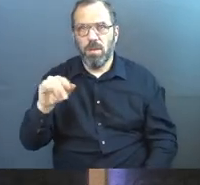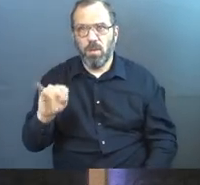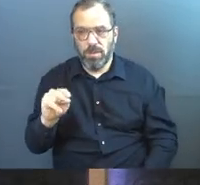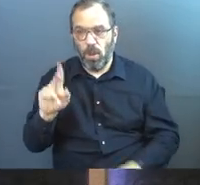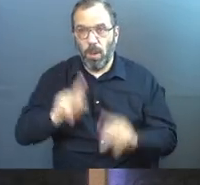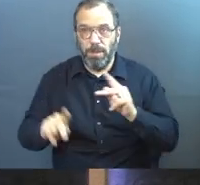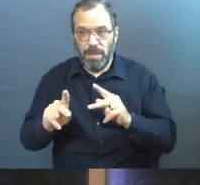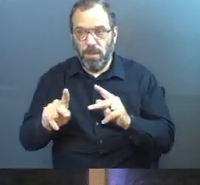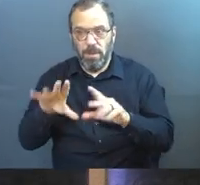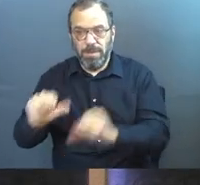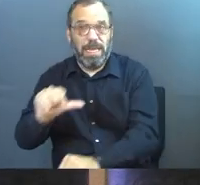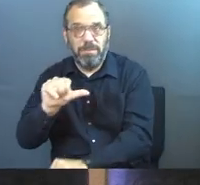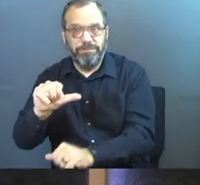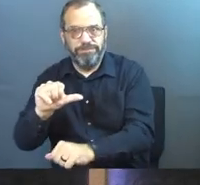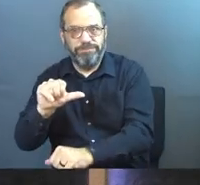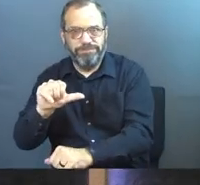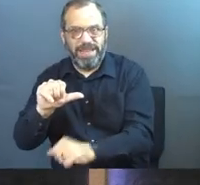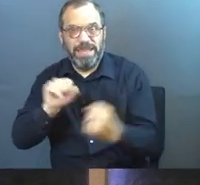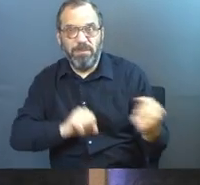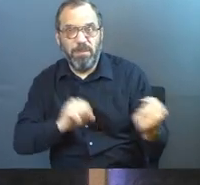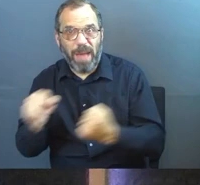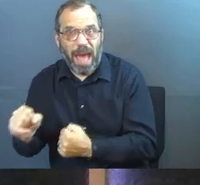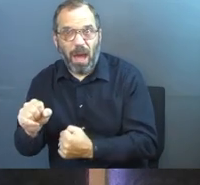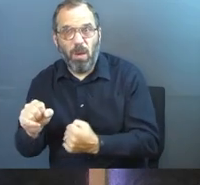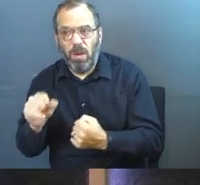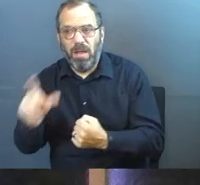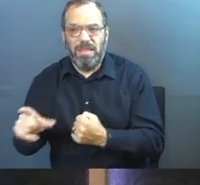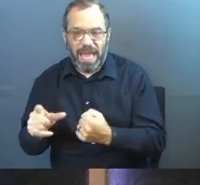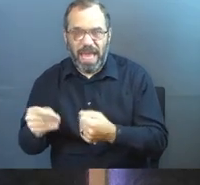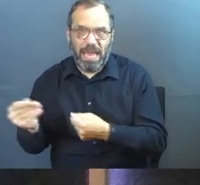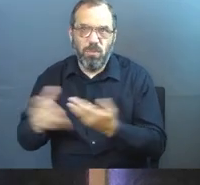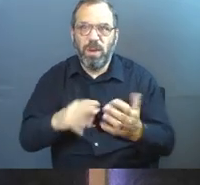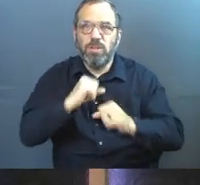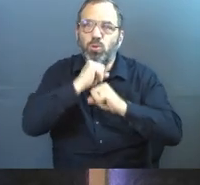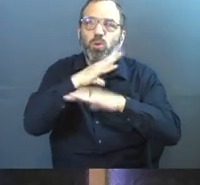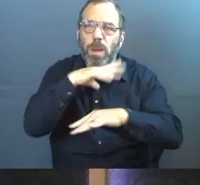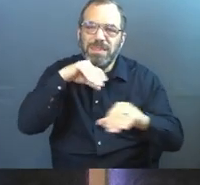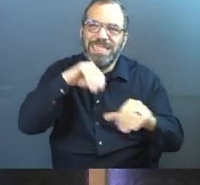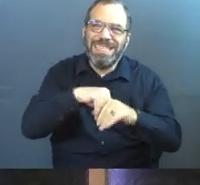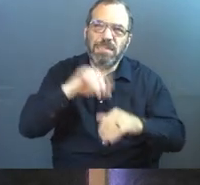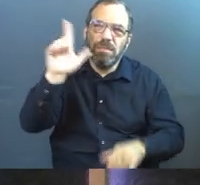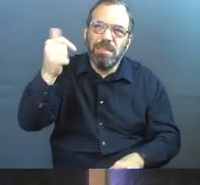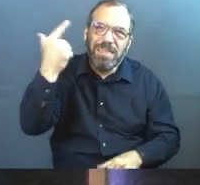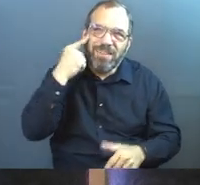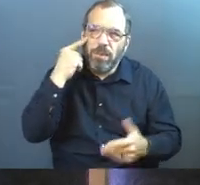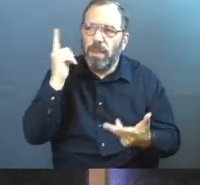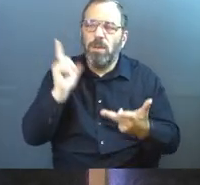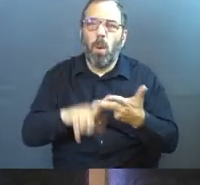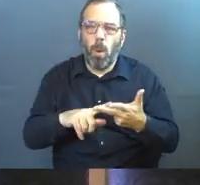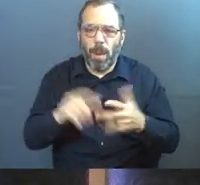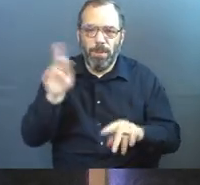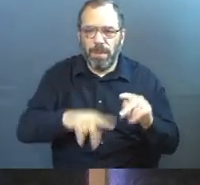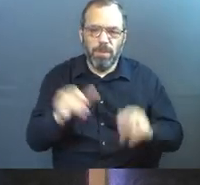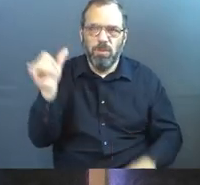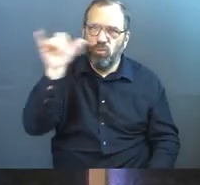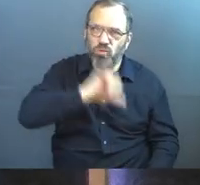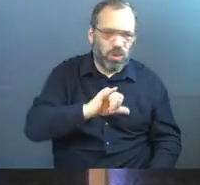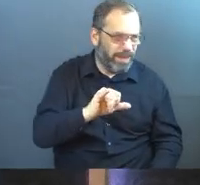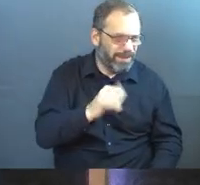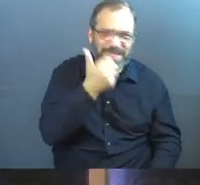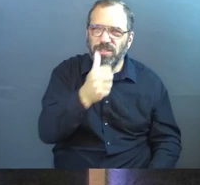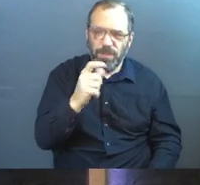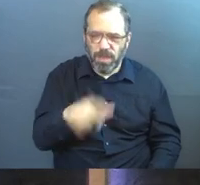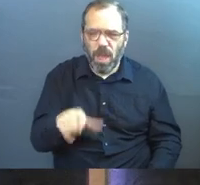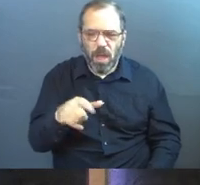get into power and they get into positions of power, they bring corruption in. Making people drunk is such an